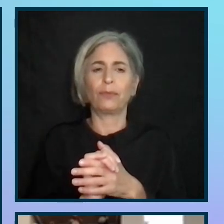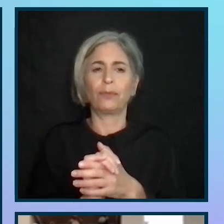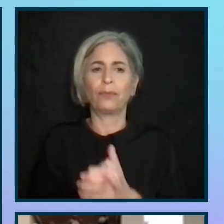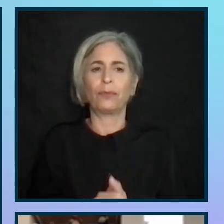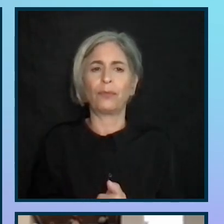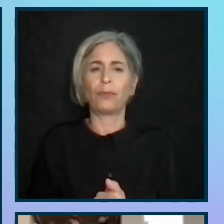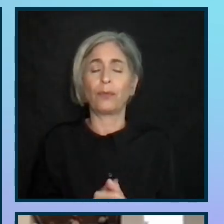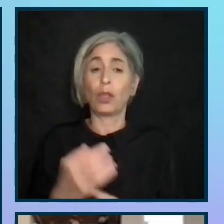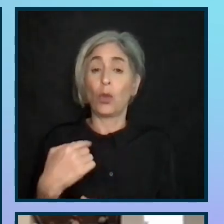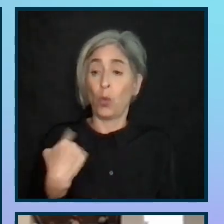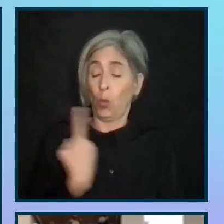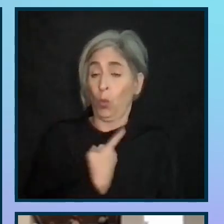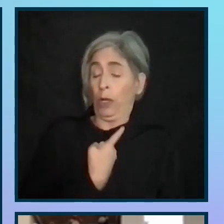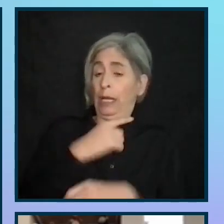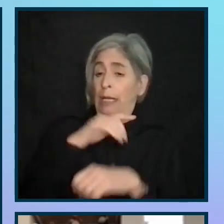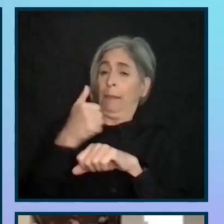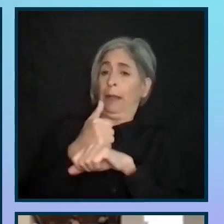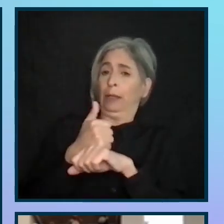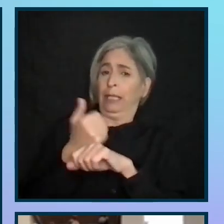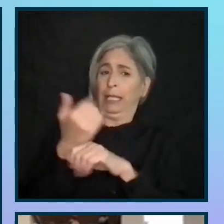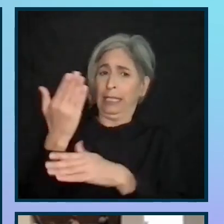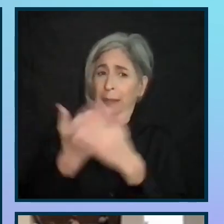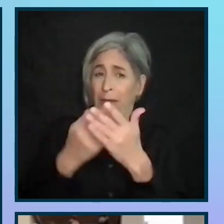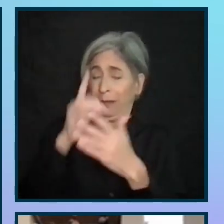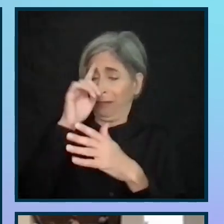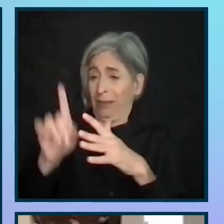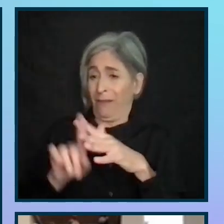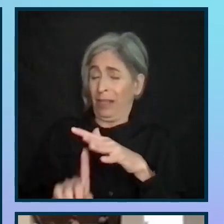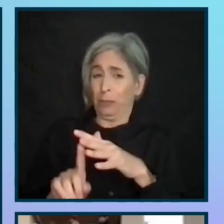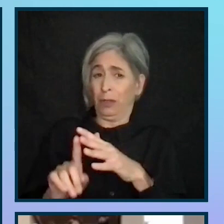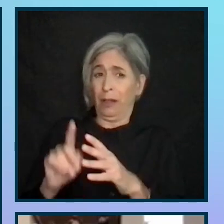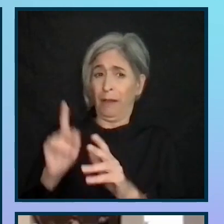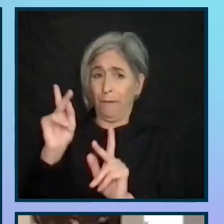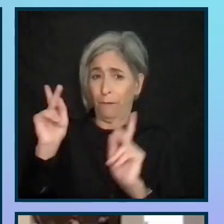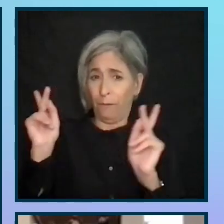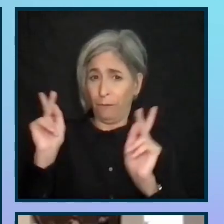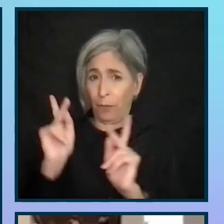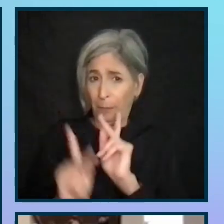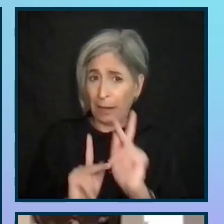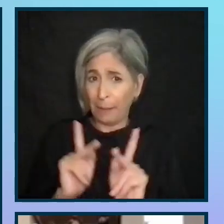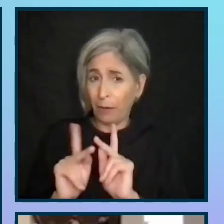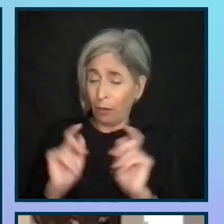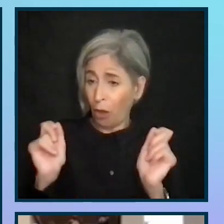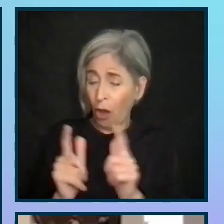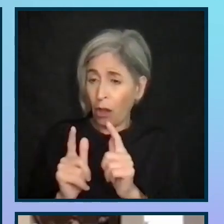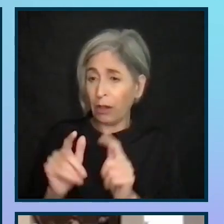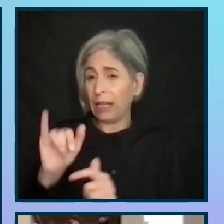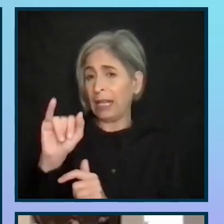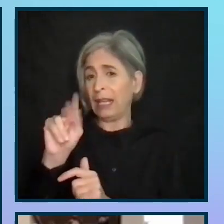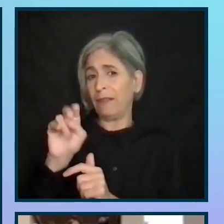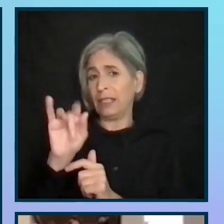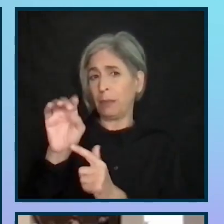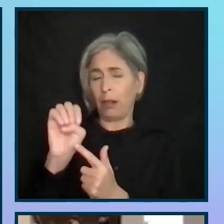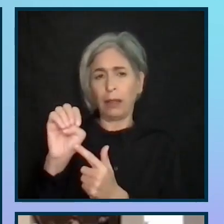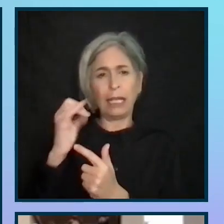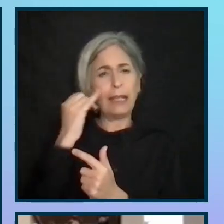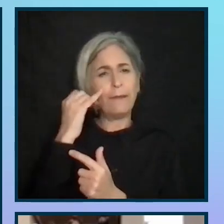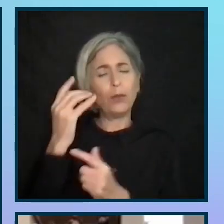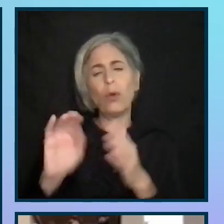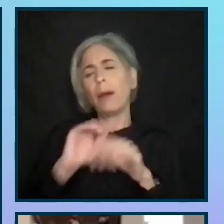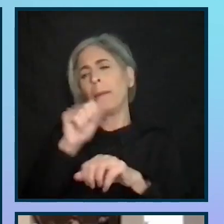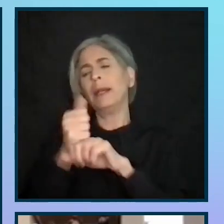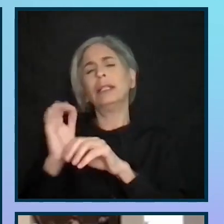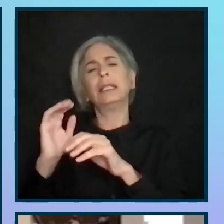Are we building something that is invisible to all of someone's senses? So, for example, if you're building an audio product,